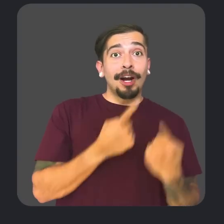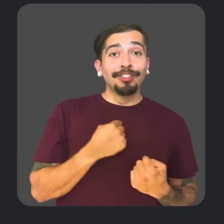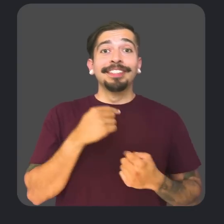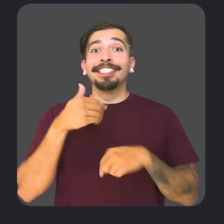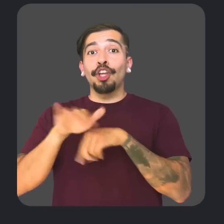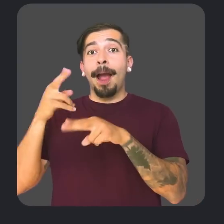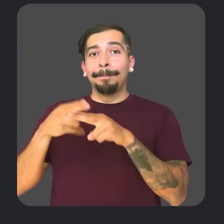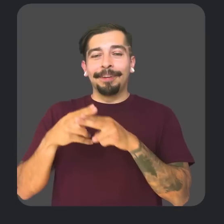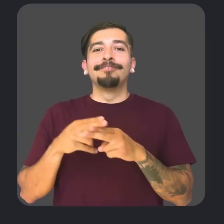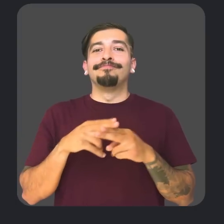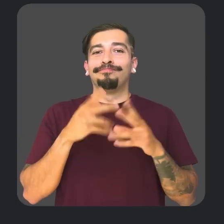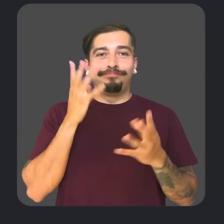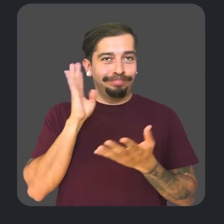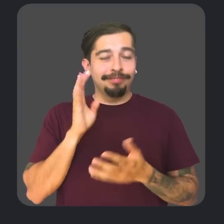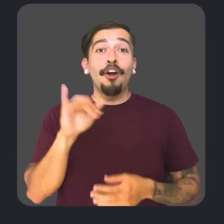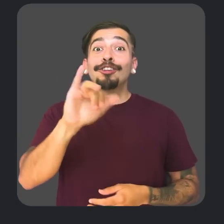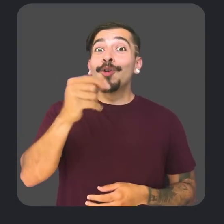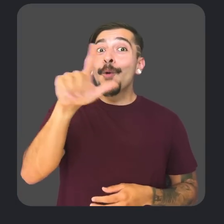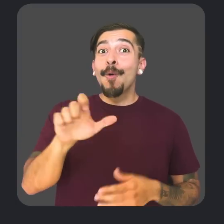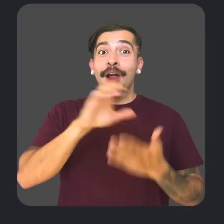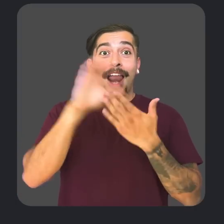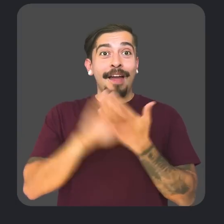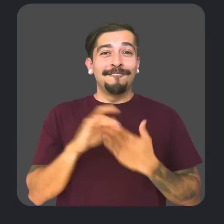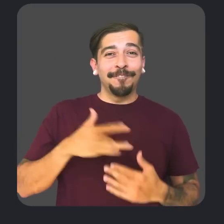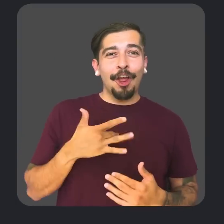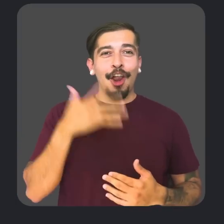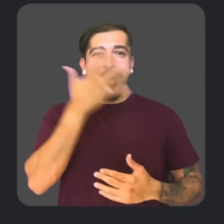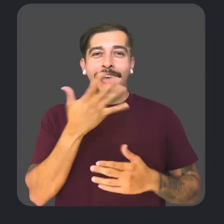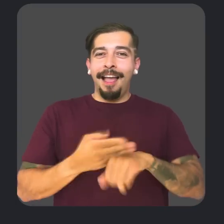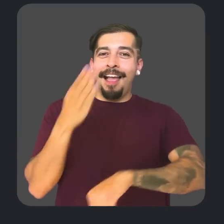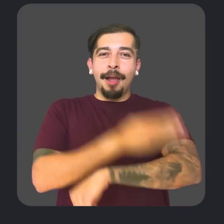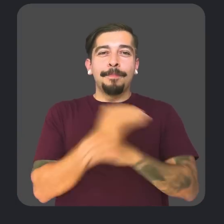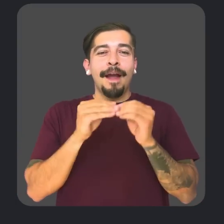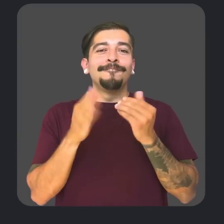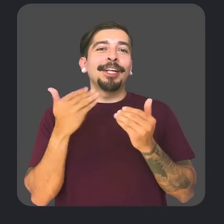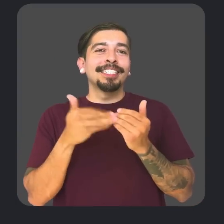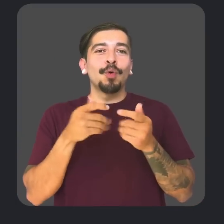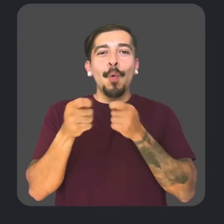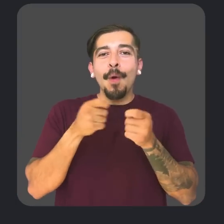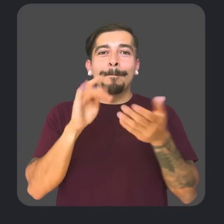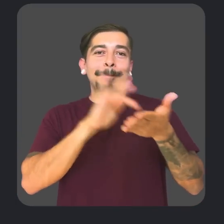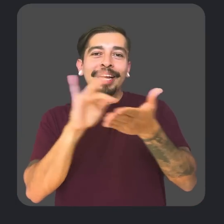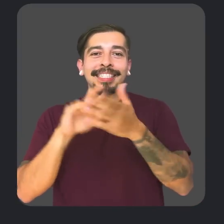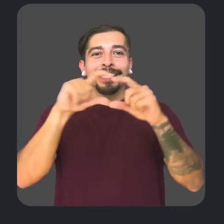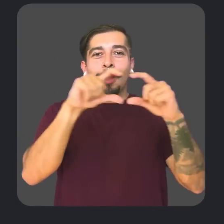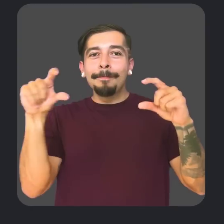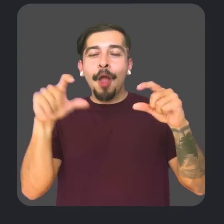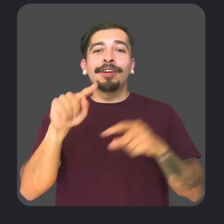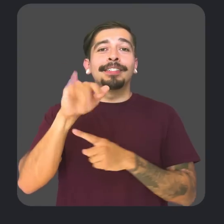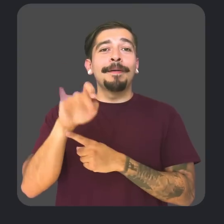senders. We've also refreshed the look and feel of Google Calendar to include more convenient controls such as buttons and sidebars,